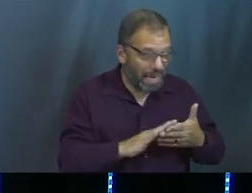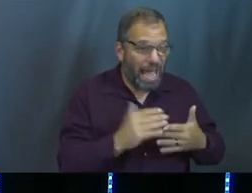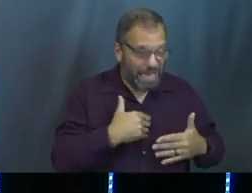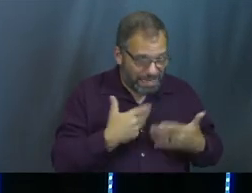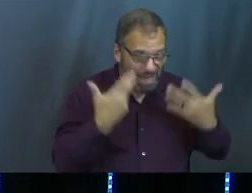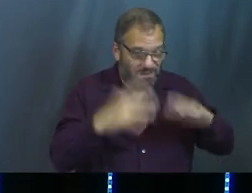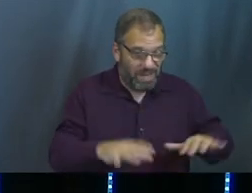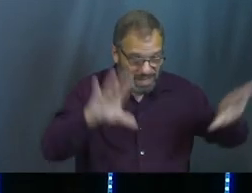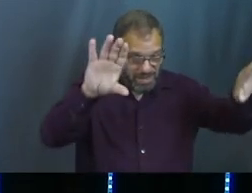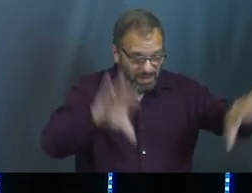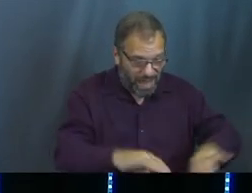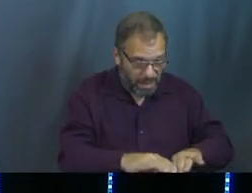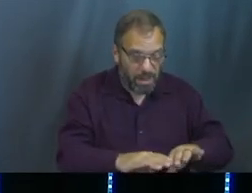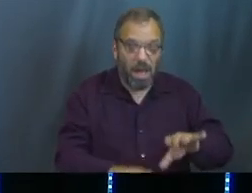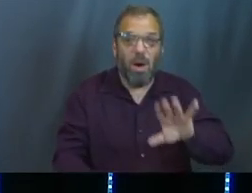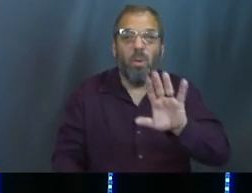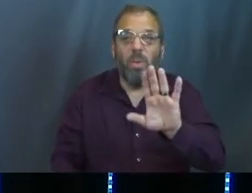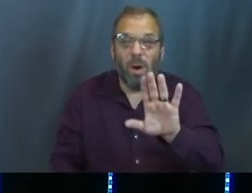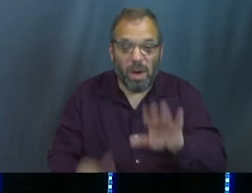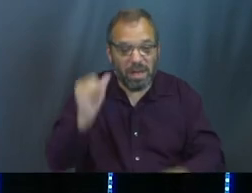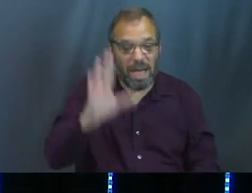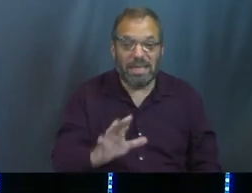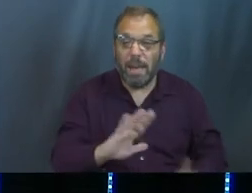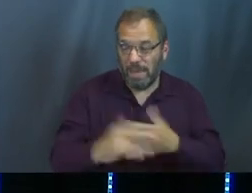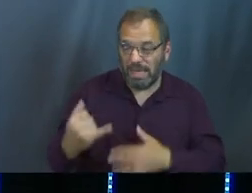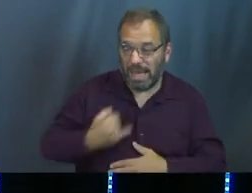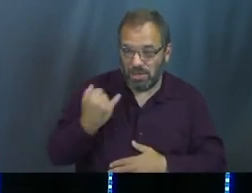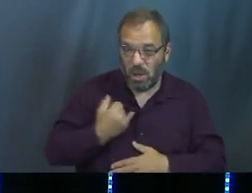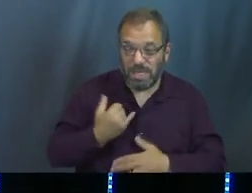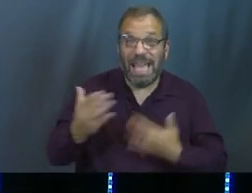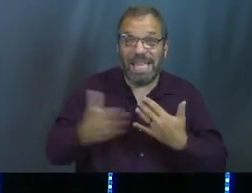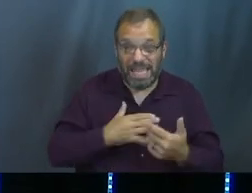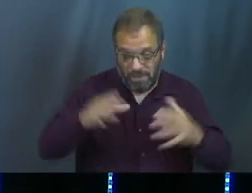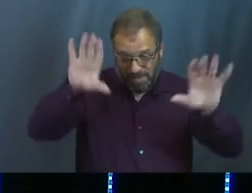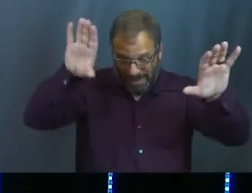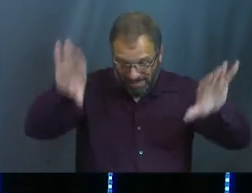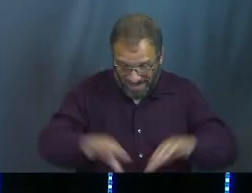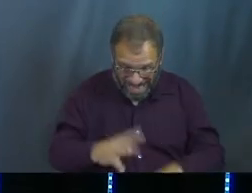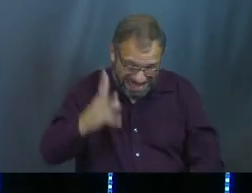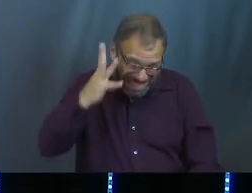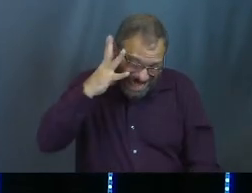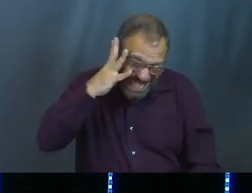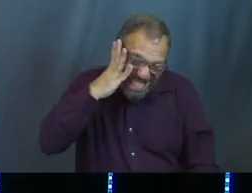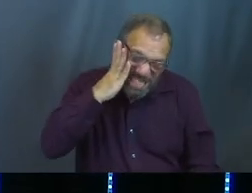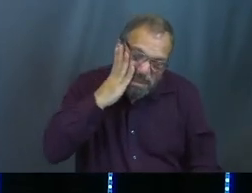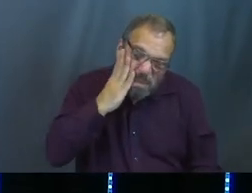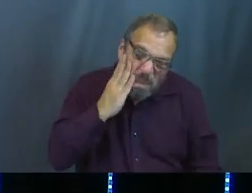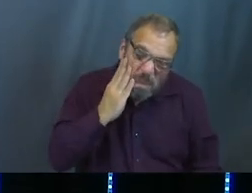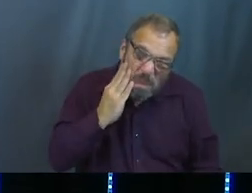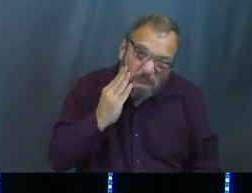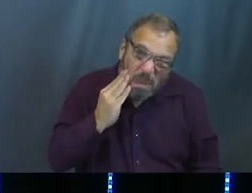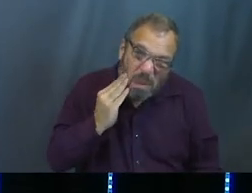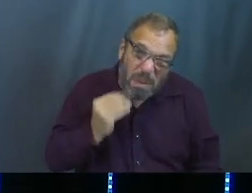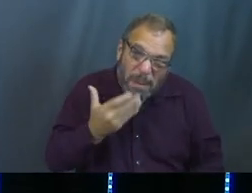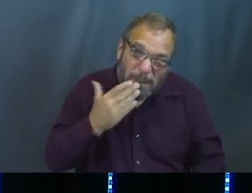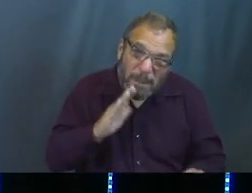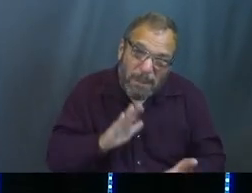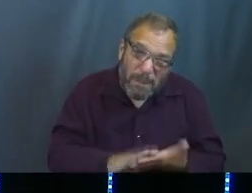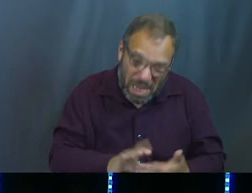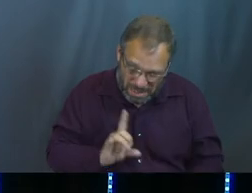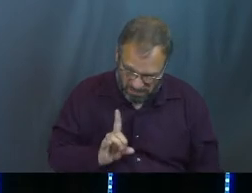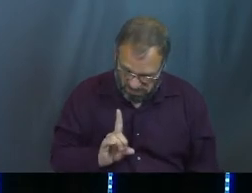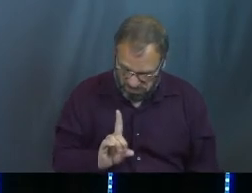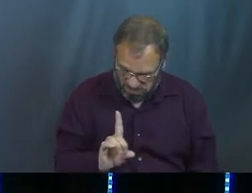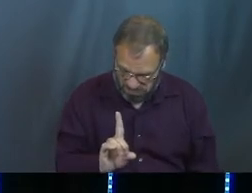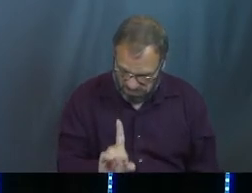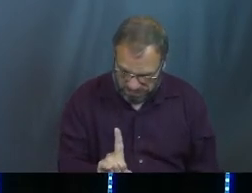because I'm out of the valley. And this is the flip side. God's saying, be like Joseph and go, hey, even though I'm literally in the midst right now, that's what David says. He's saying